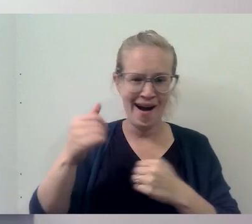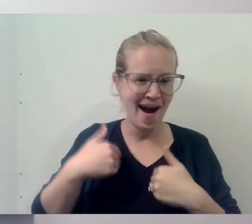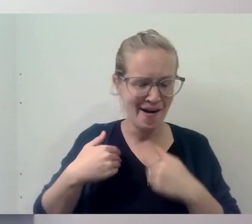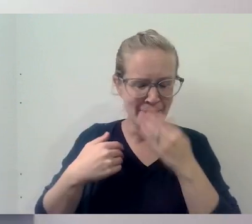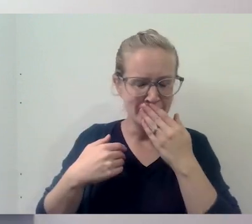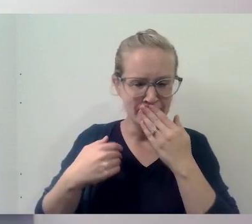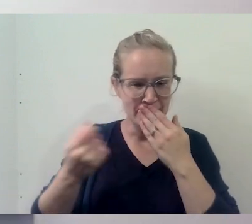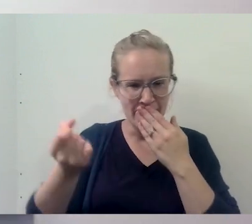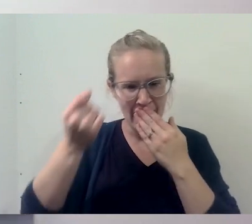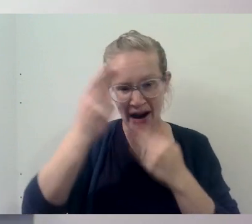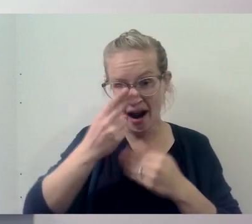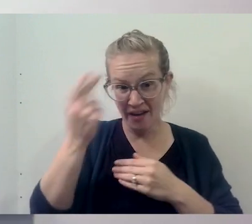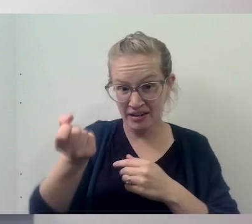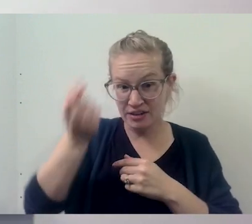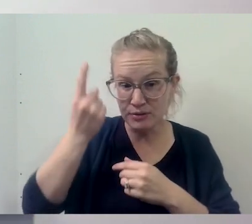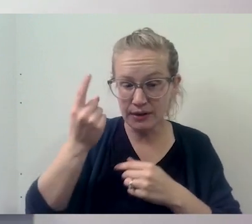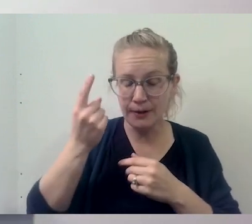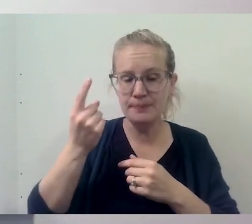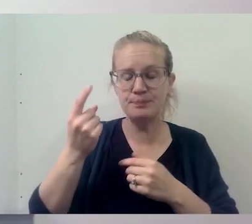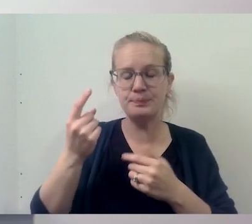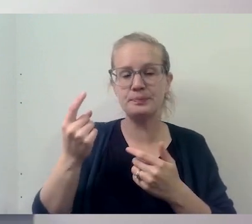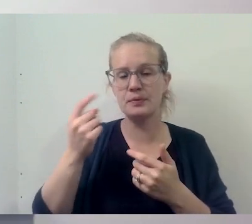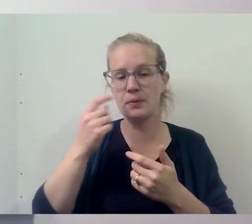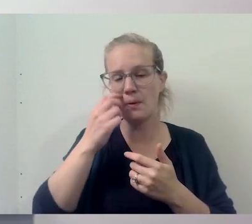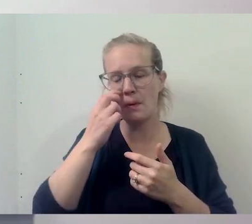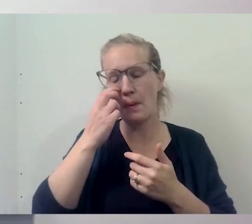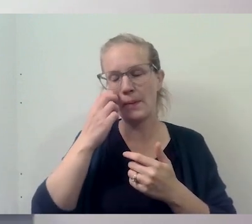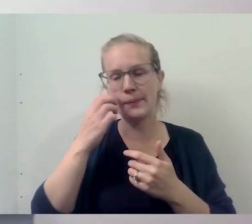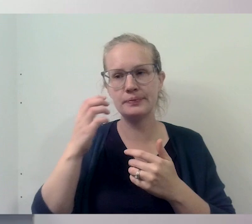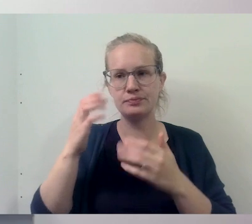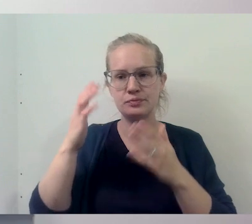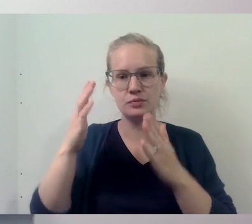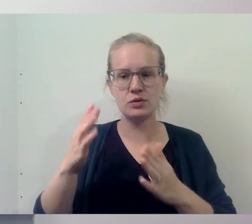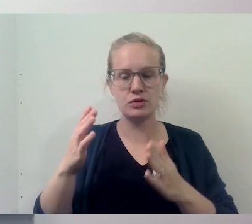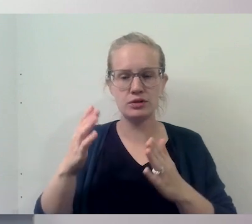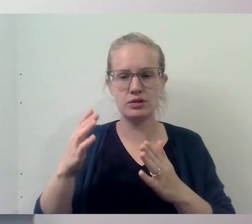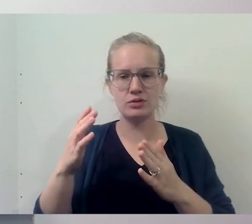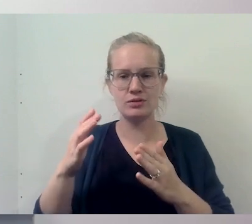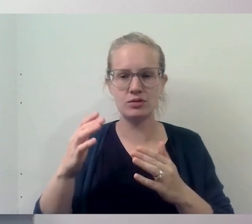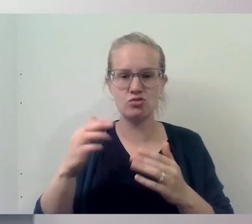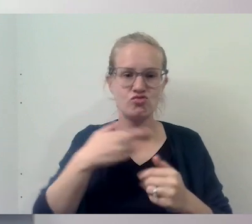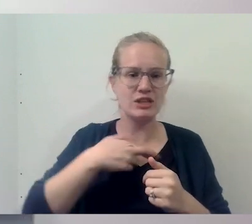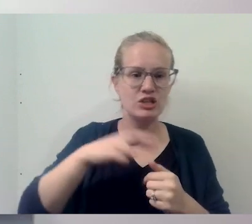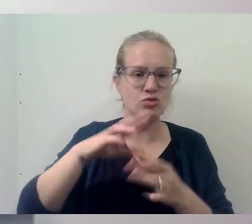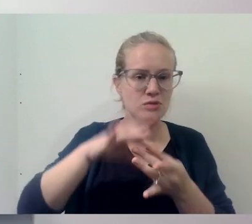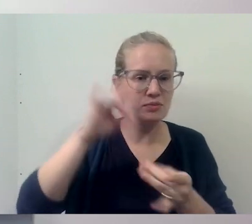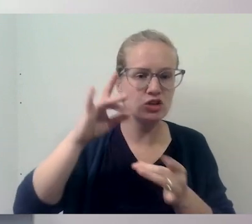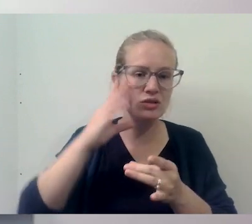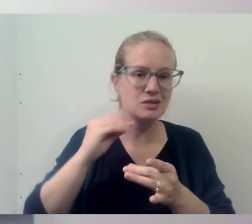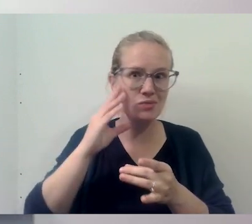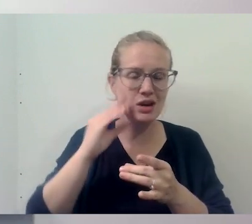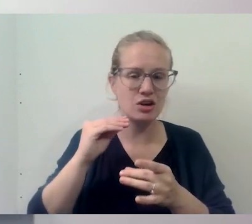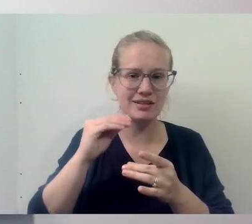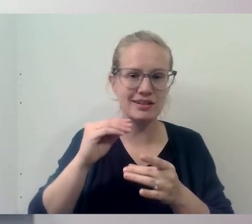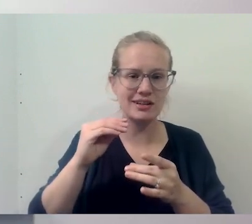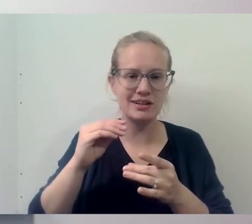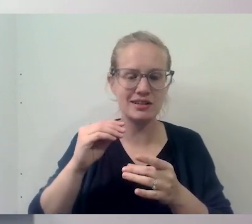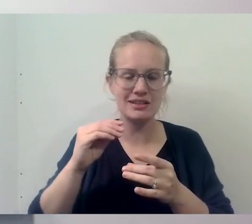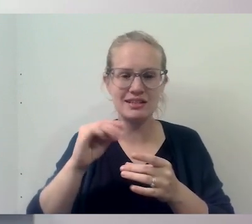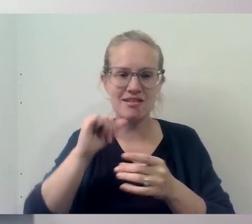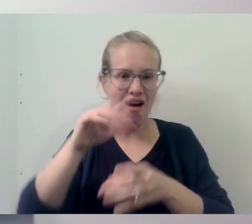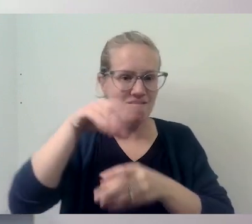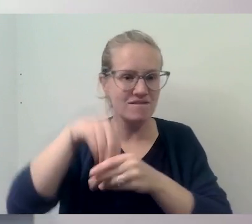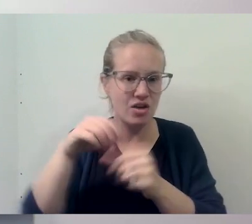or someone who does not integrate religious or spiritual experiences into their practice,